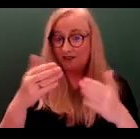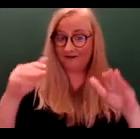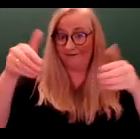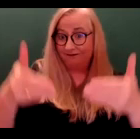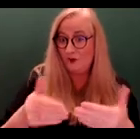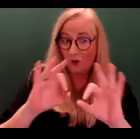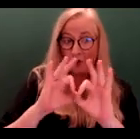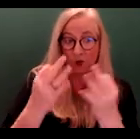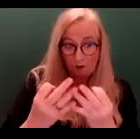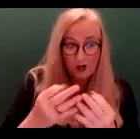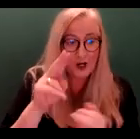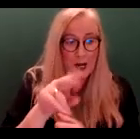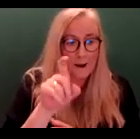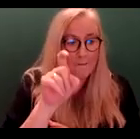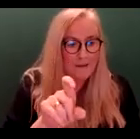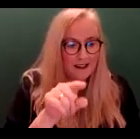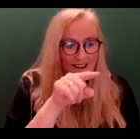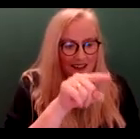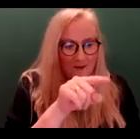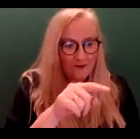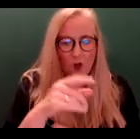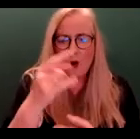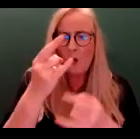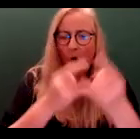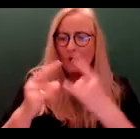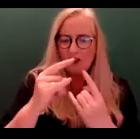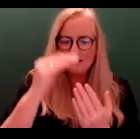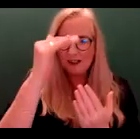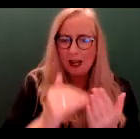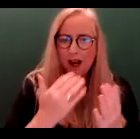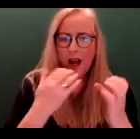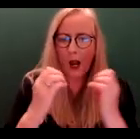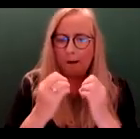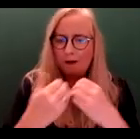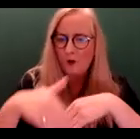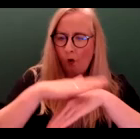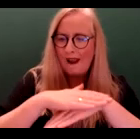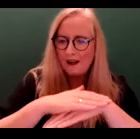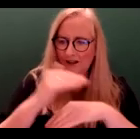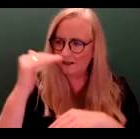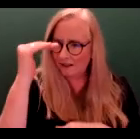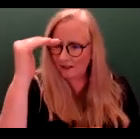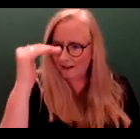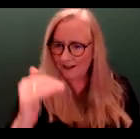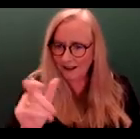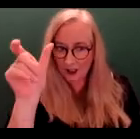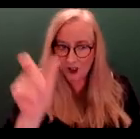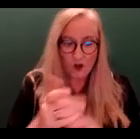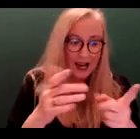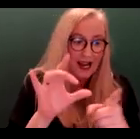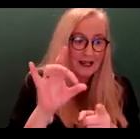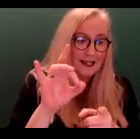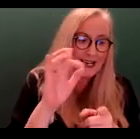Here you can pick the section of the document on which you wish to comment. So when we're talking about the PPN and